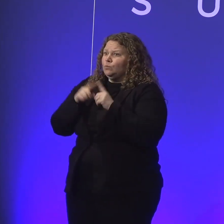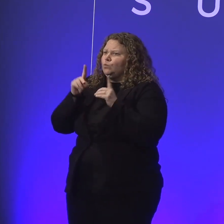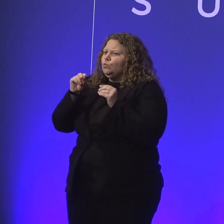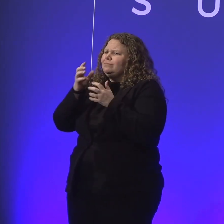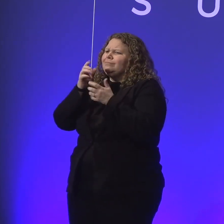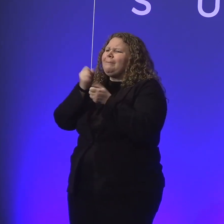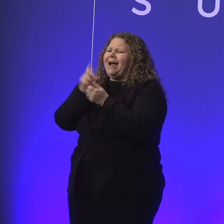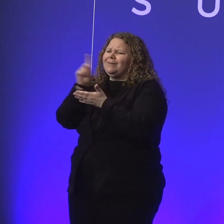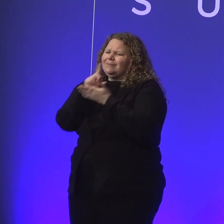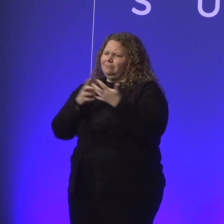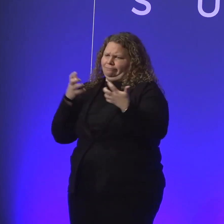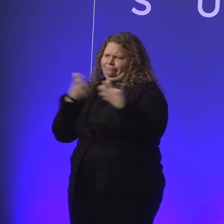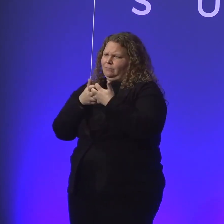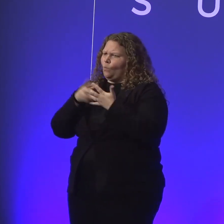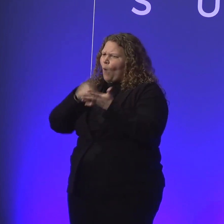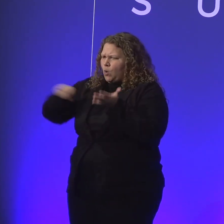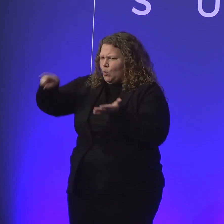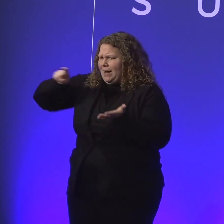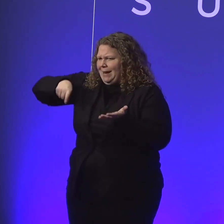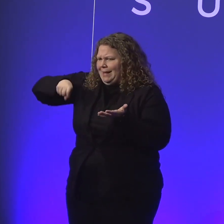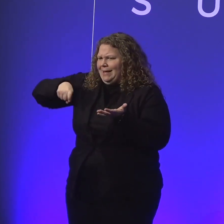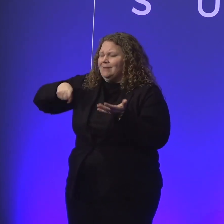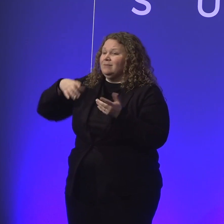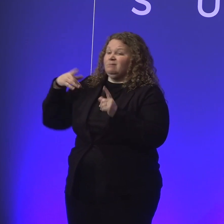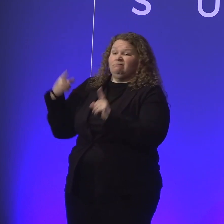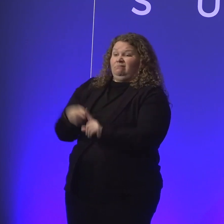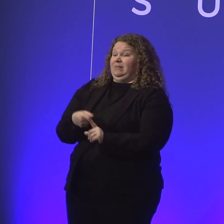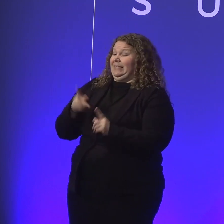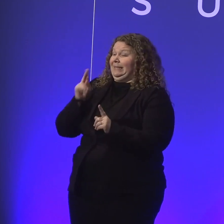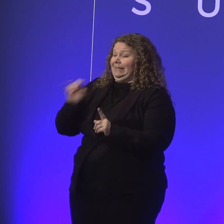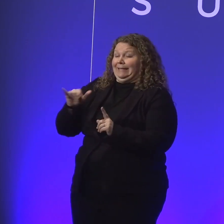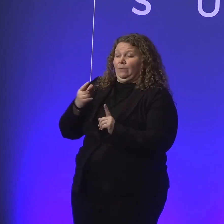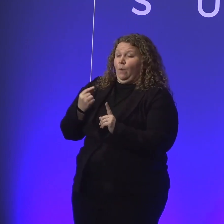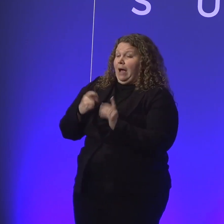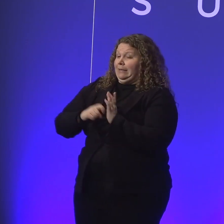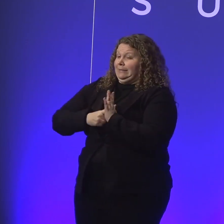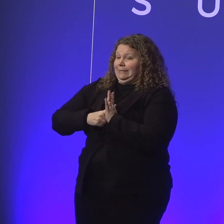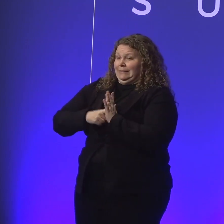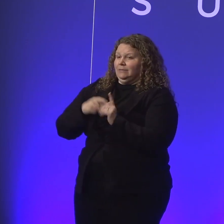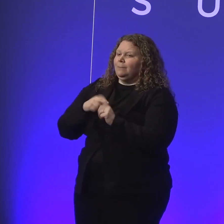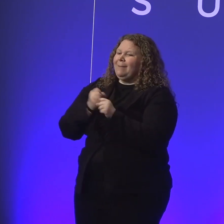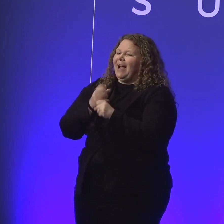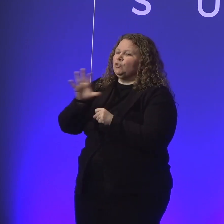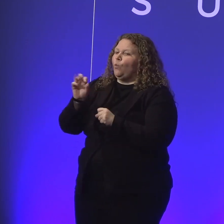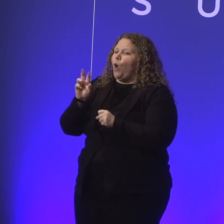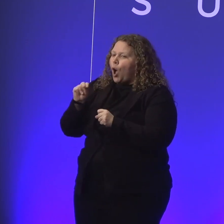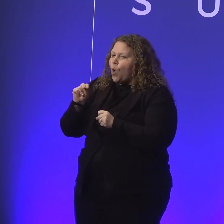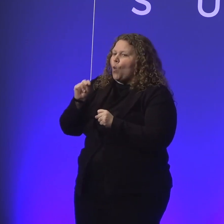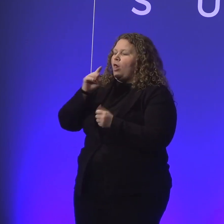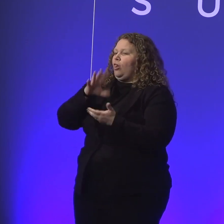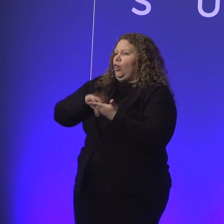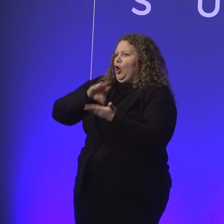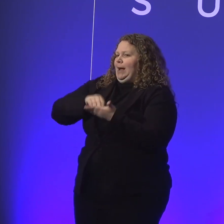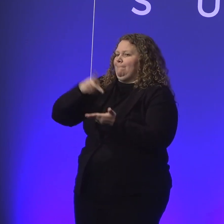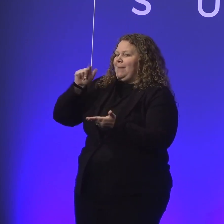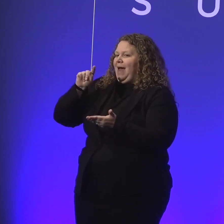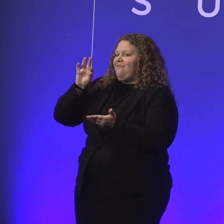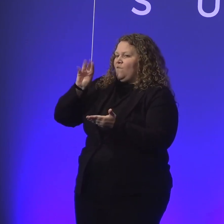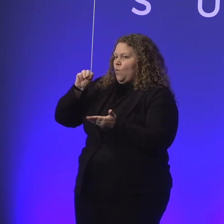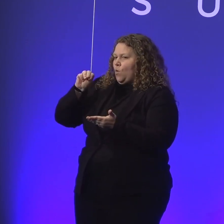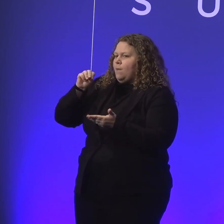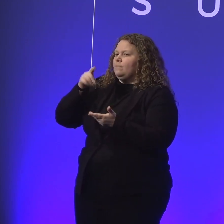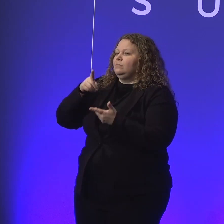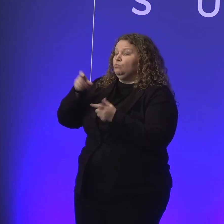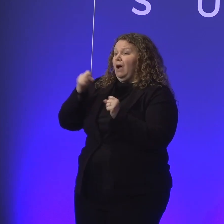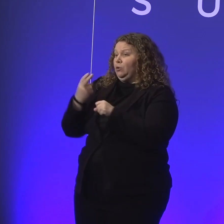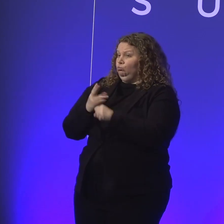The kind of the key components of that should sit within your own learning platform. You can use ours, yeah, and there are ways for us to work with you to develop